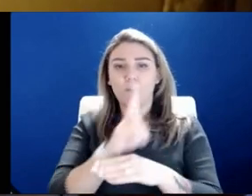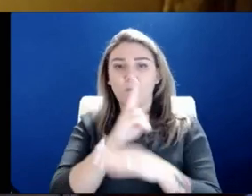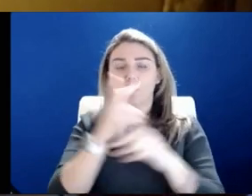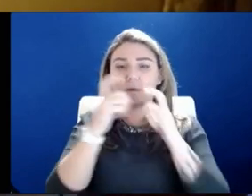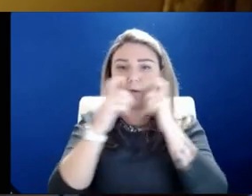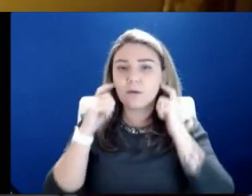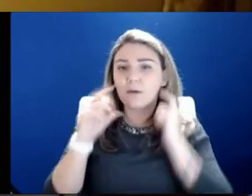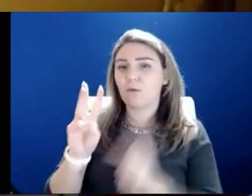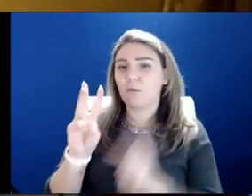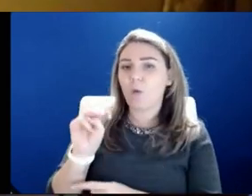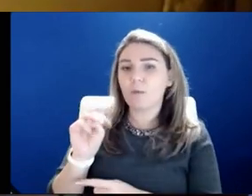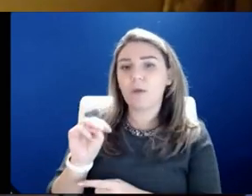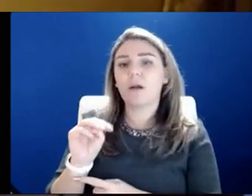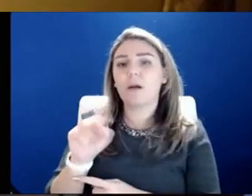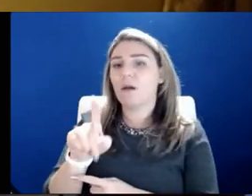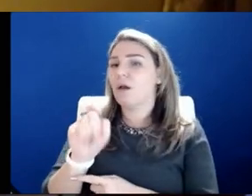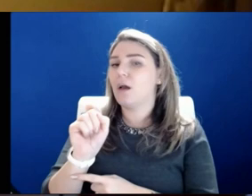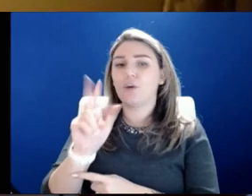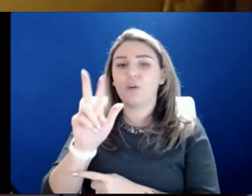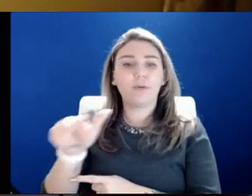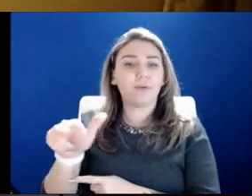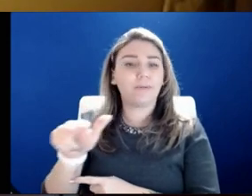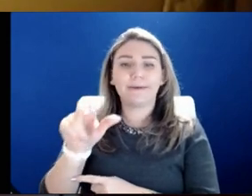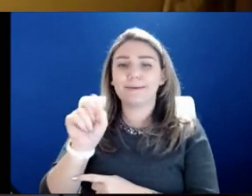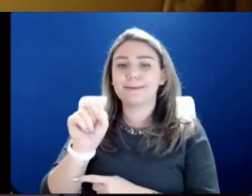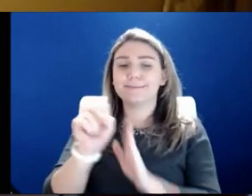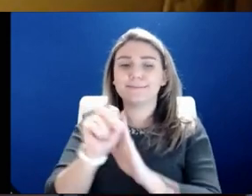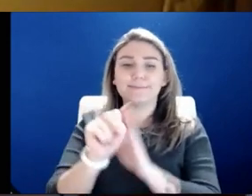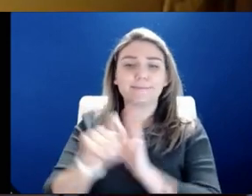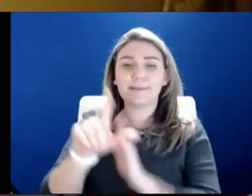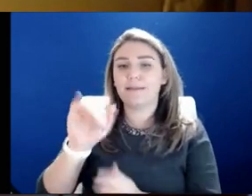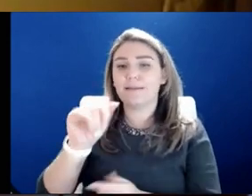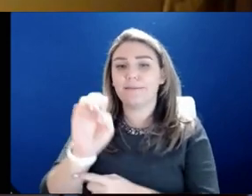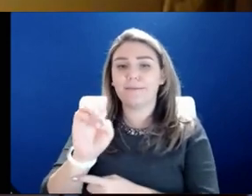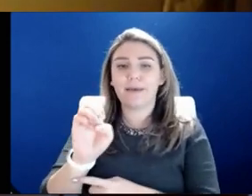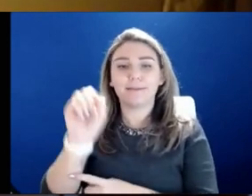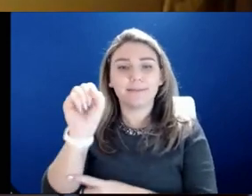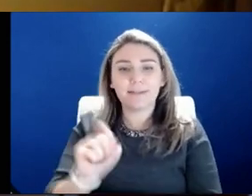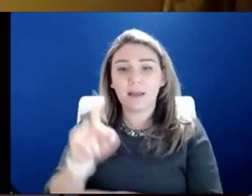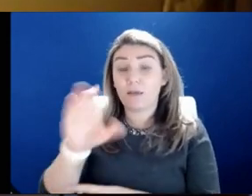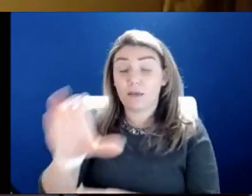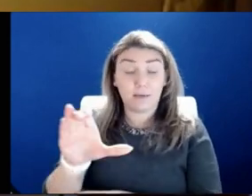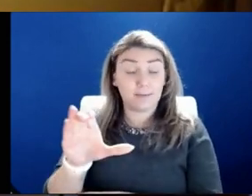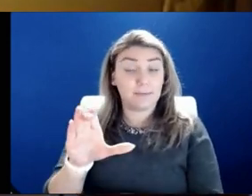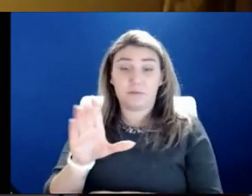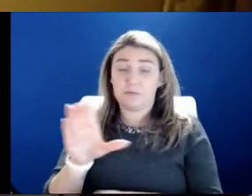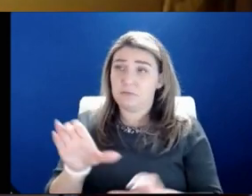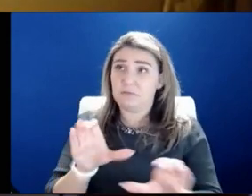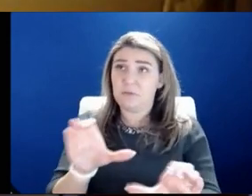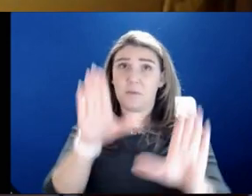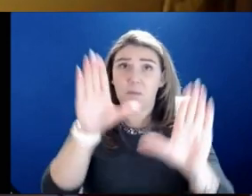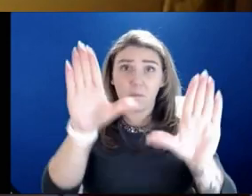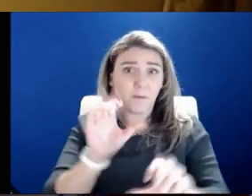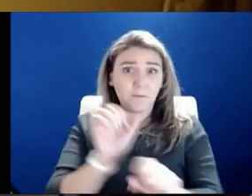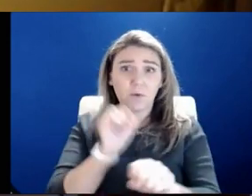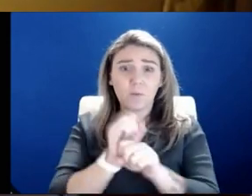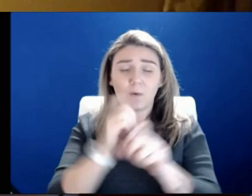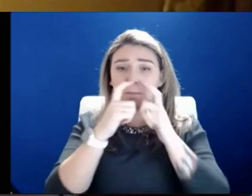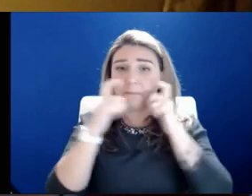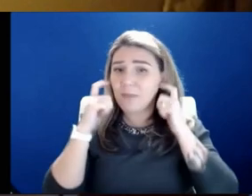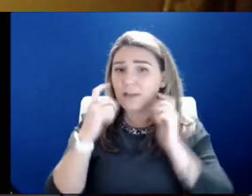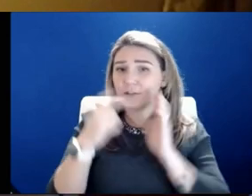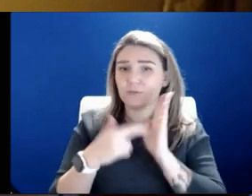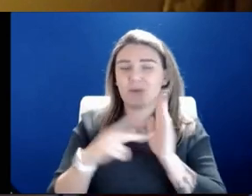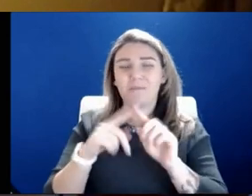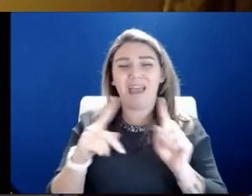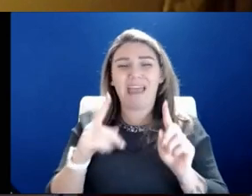at 133rd and Stateline in South Kansas City was doing a really good job of enforcing mask rules. But every day, just about,